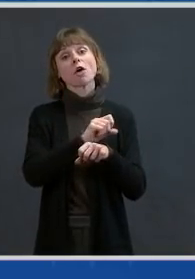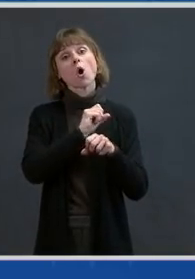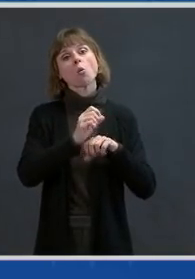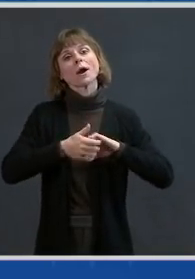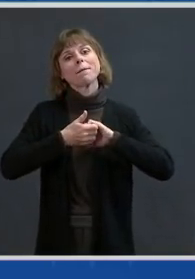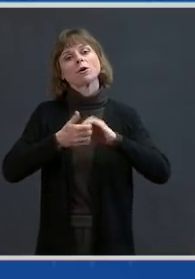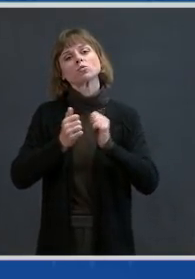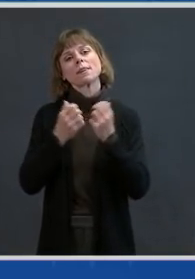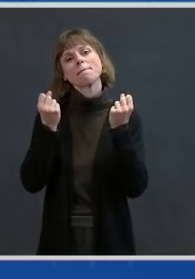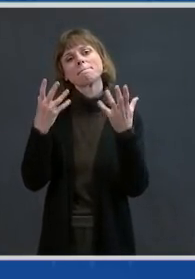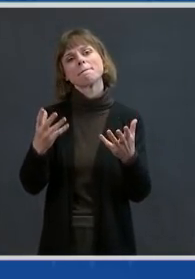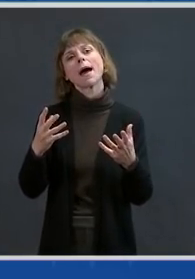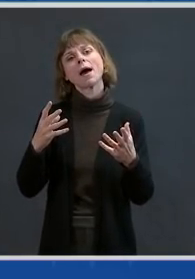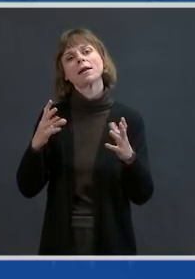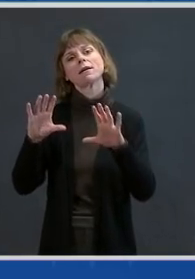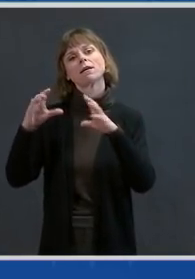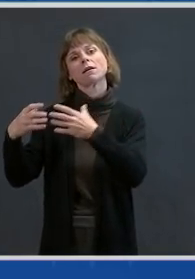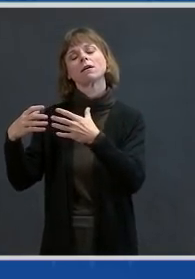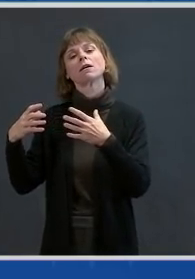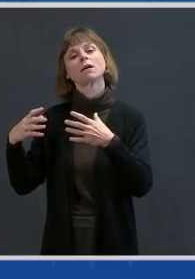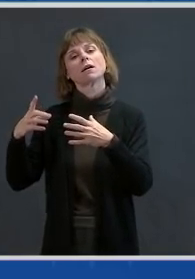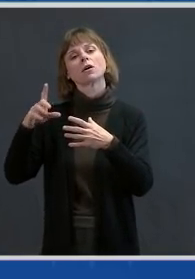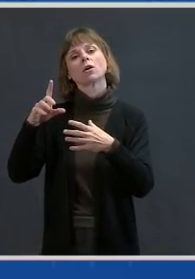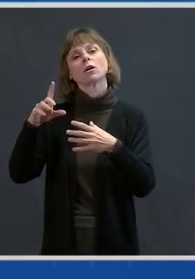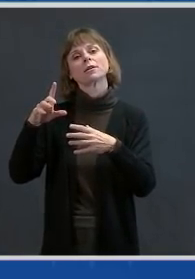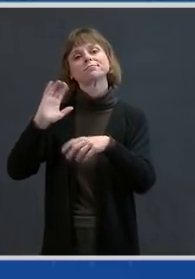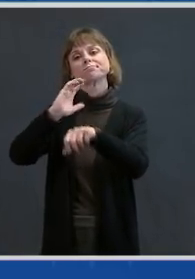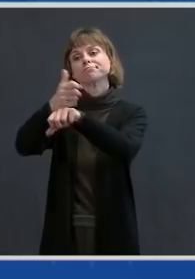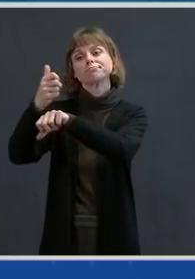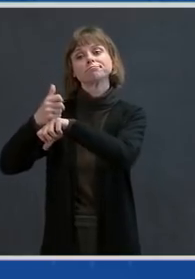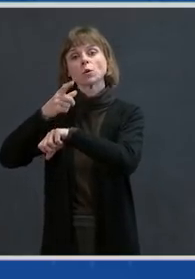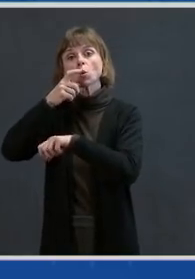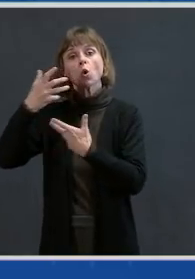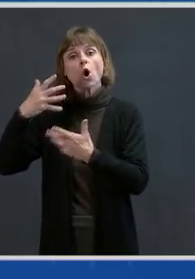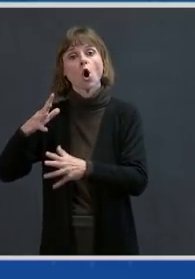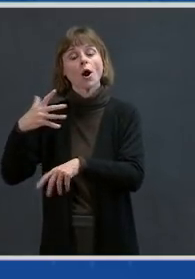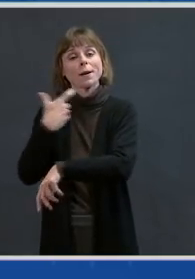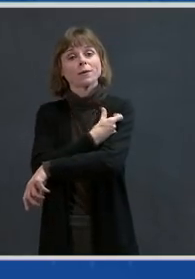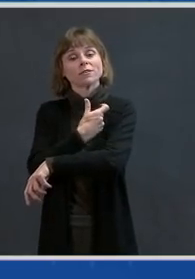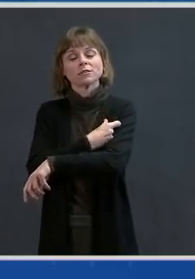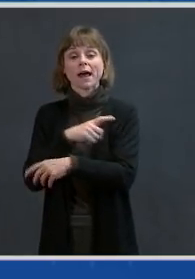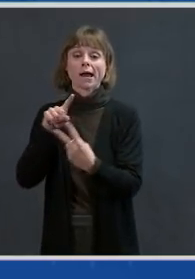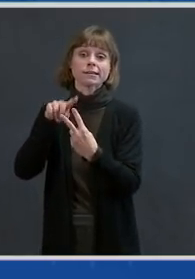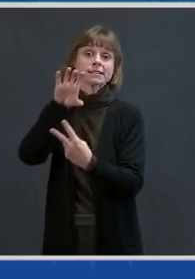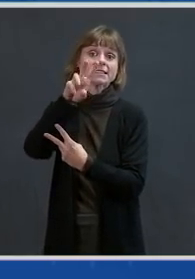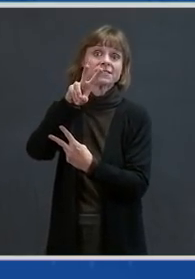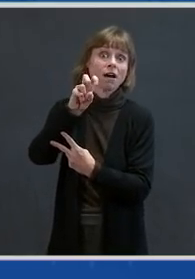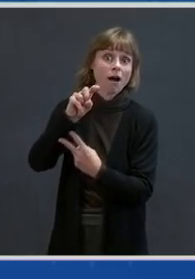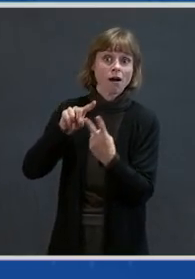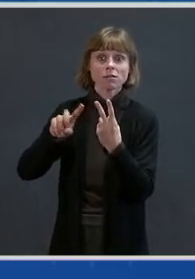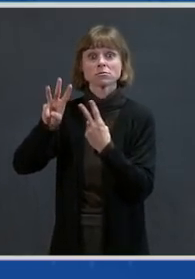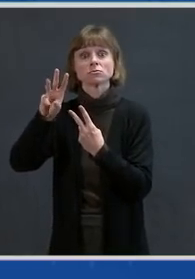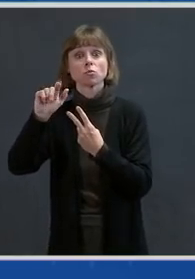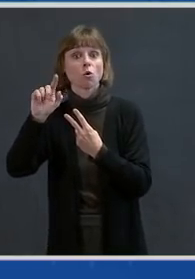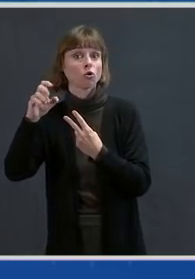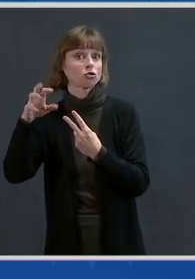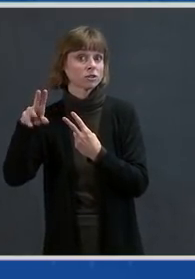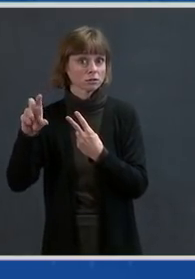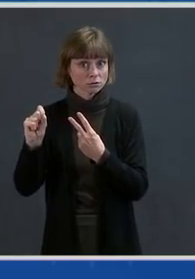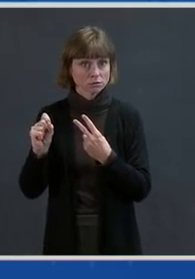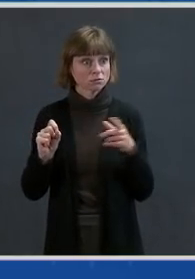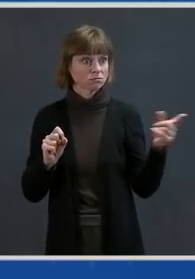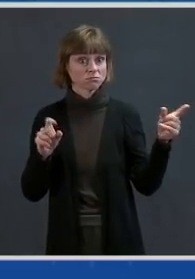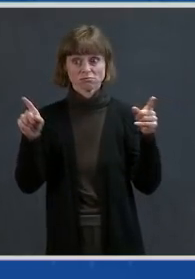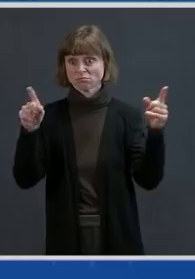of the providers of vaccines — in one case, CVS, in another case, I believe, Walgreens — and they are making their